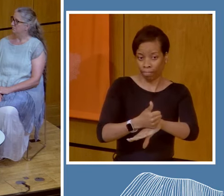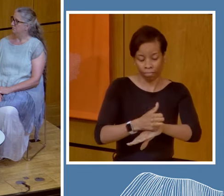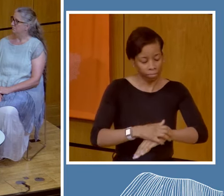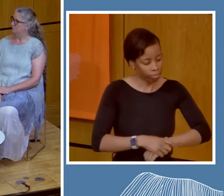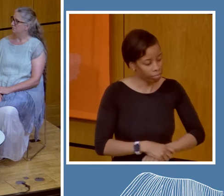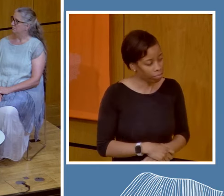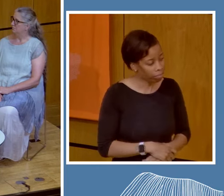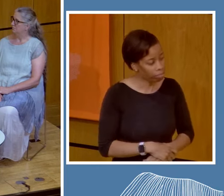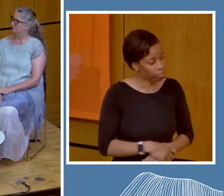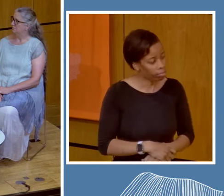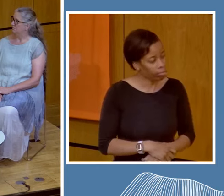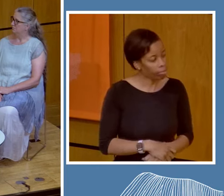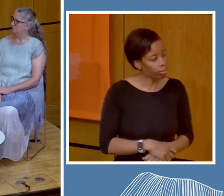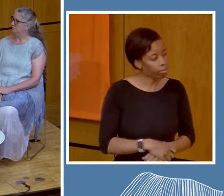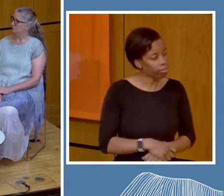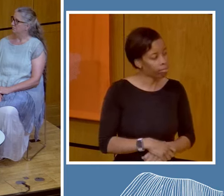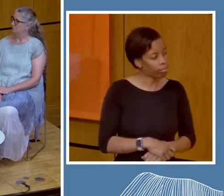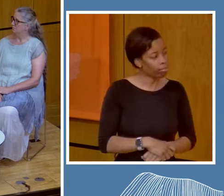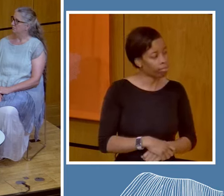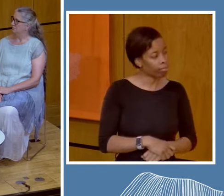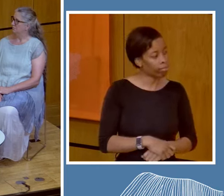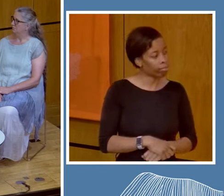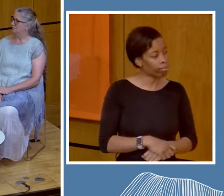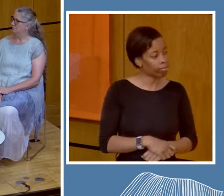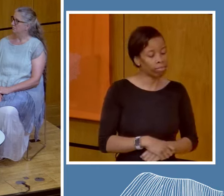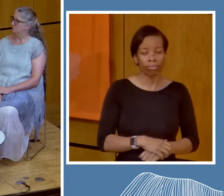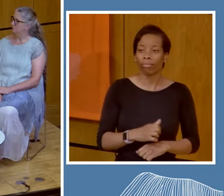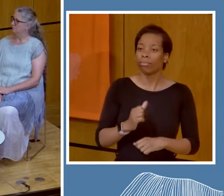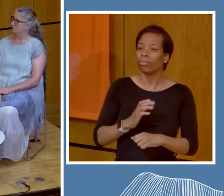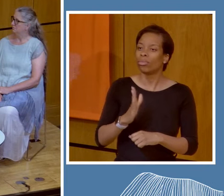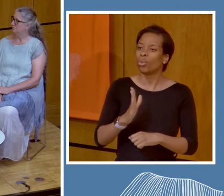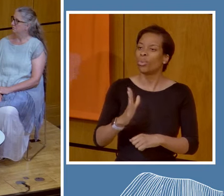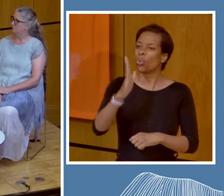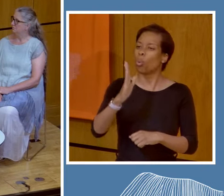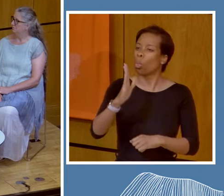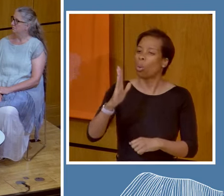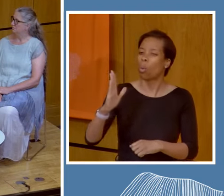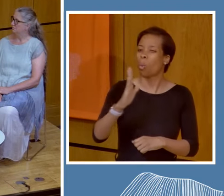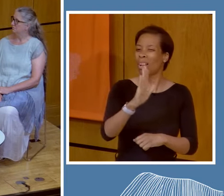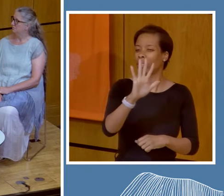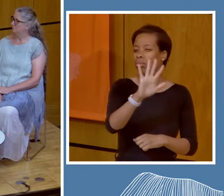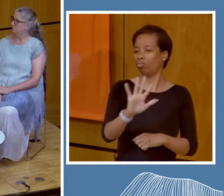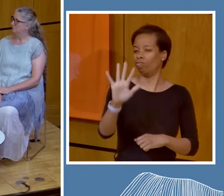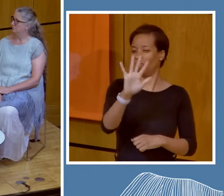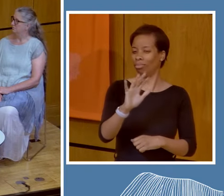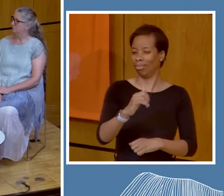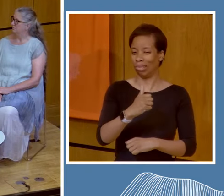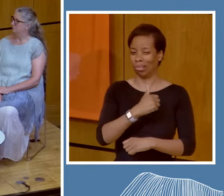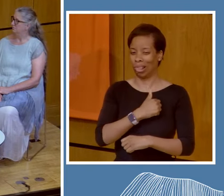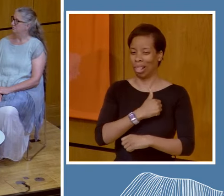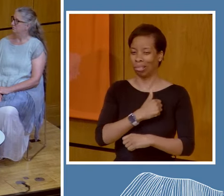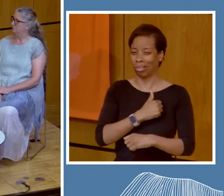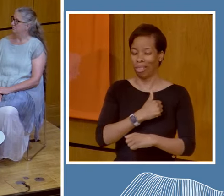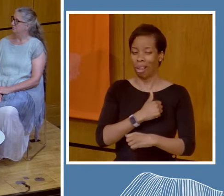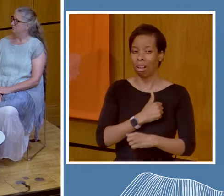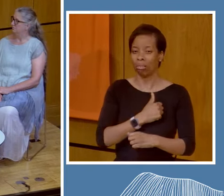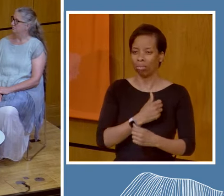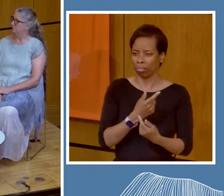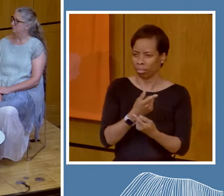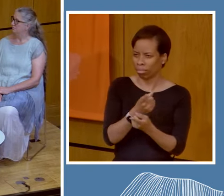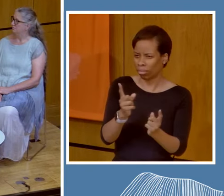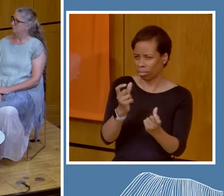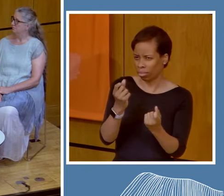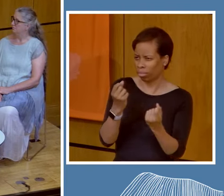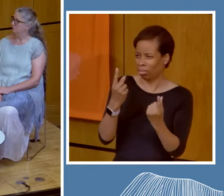placement within what's called the Northwest Territories of Canada, which is just north, if people are familiar with